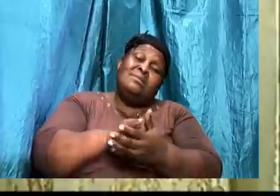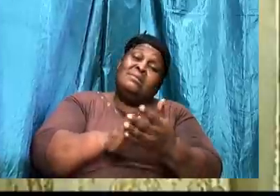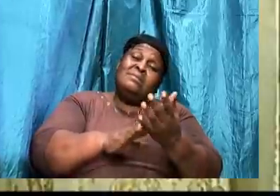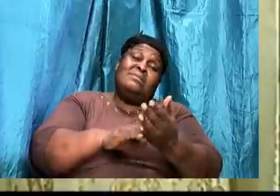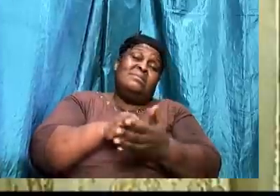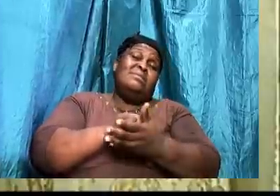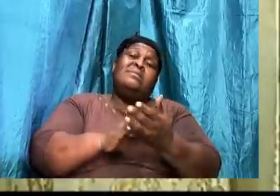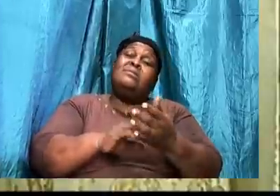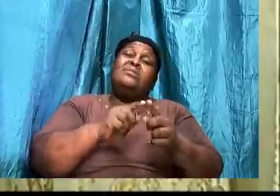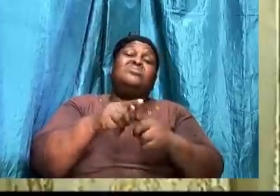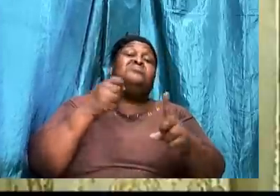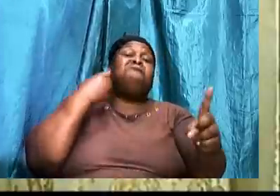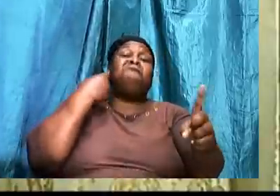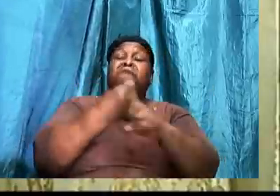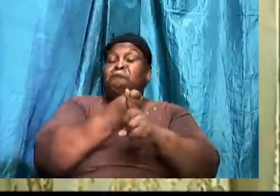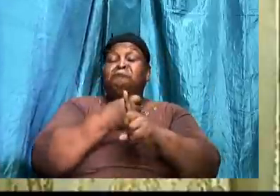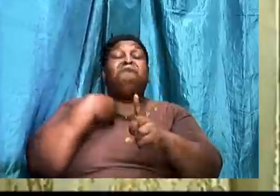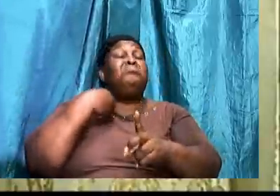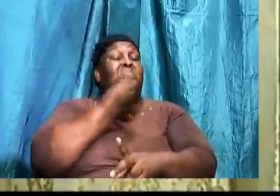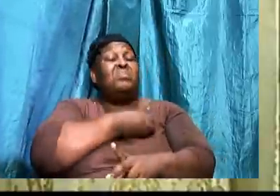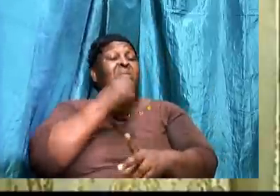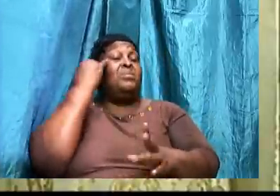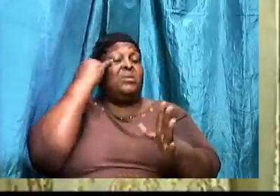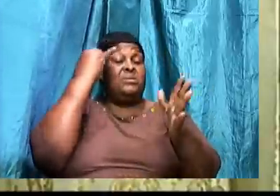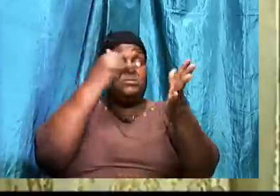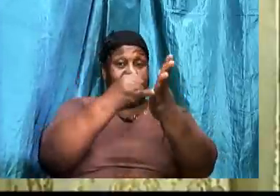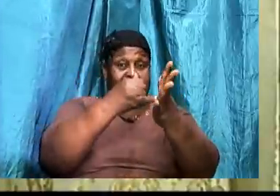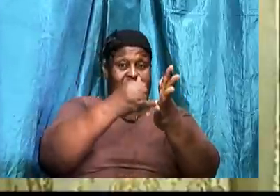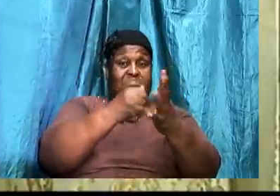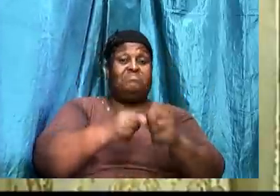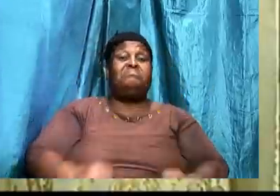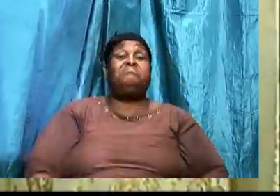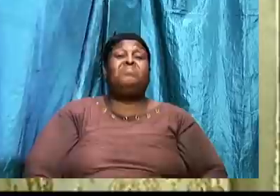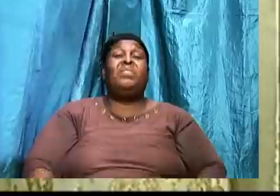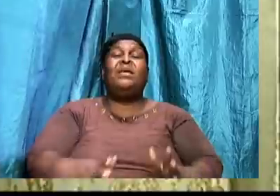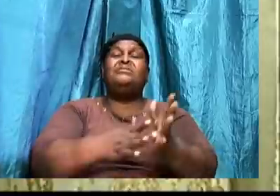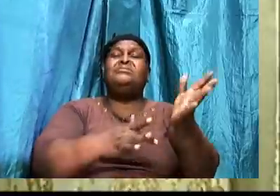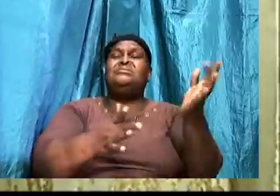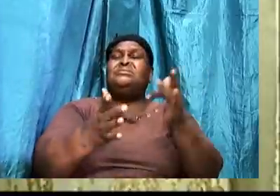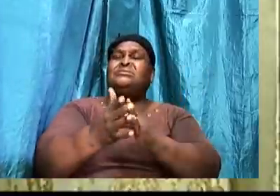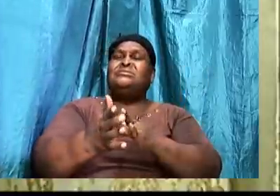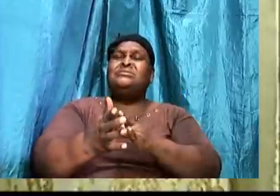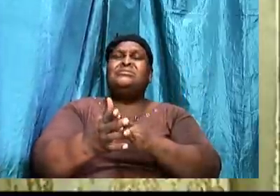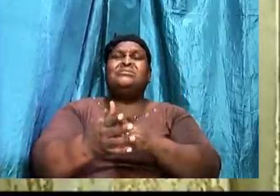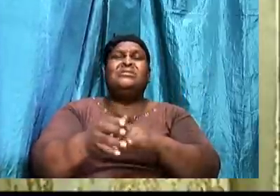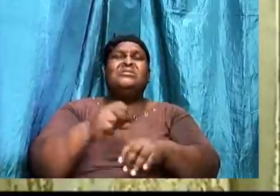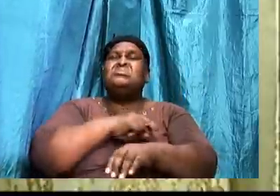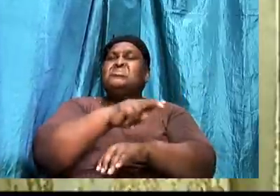To attack our identity. Jesus was physically weak and hungry.